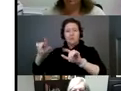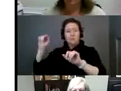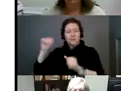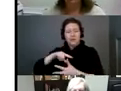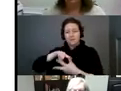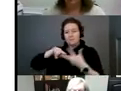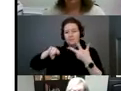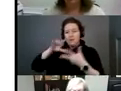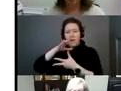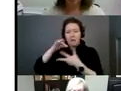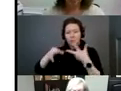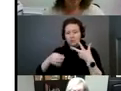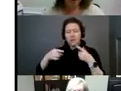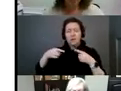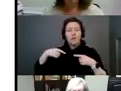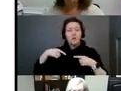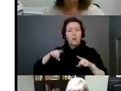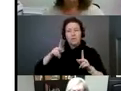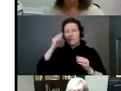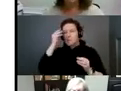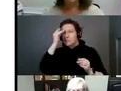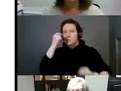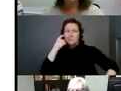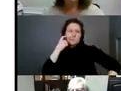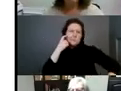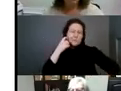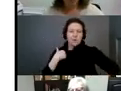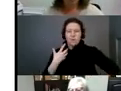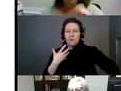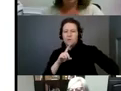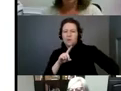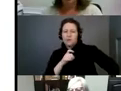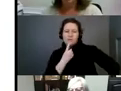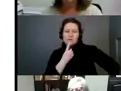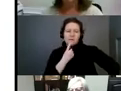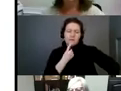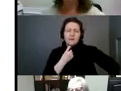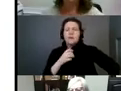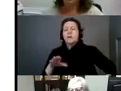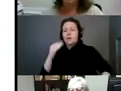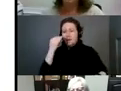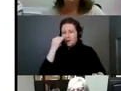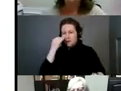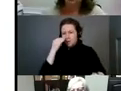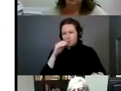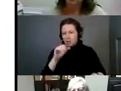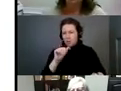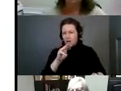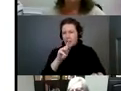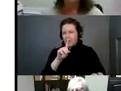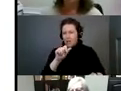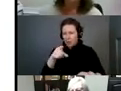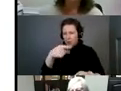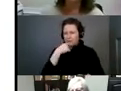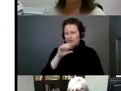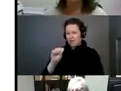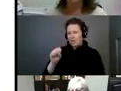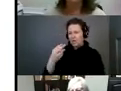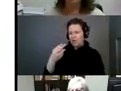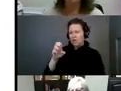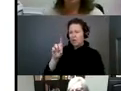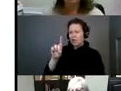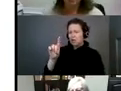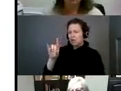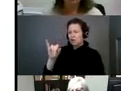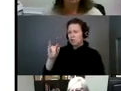And while people are thinking about how they want to do that, I know that you mentioned shedding. And can you talk a little bit